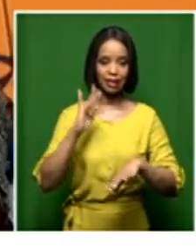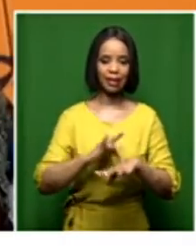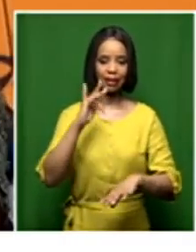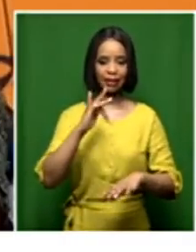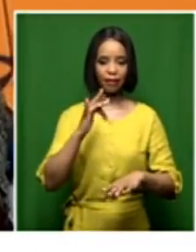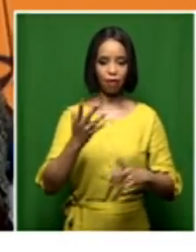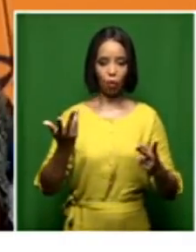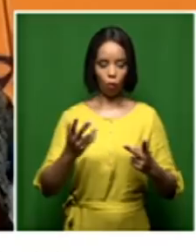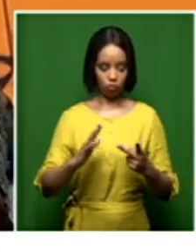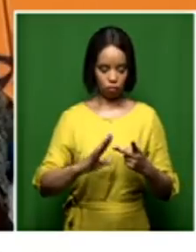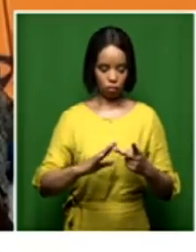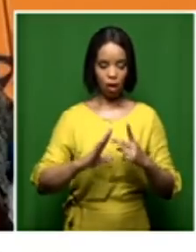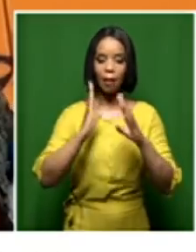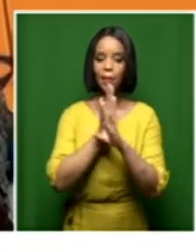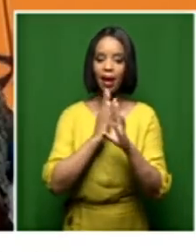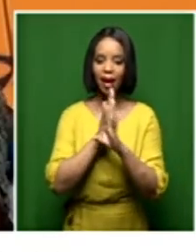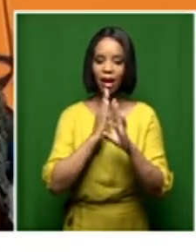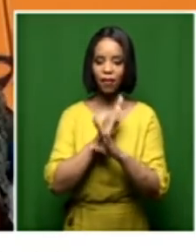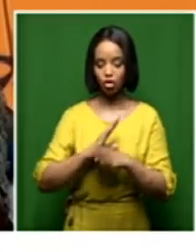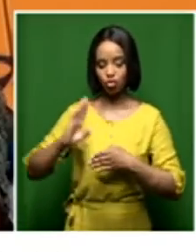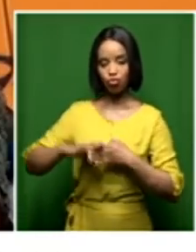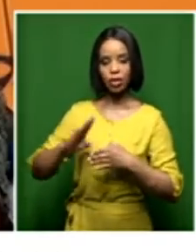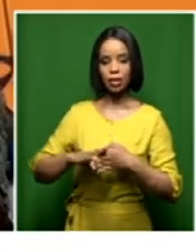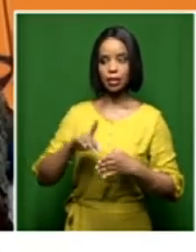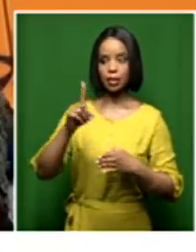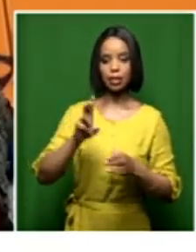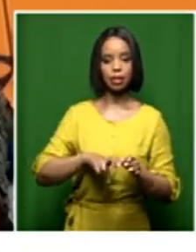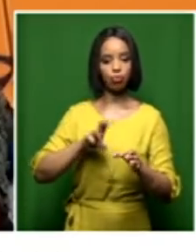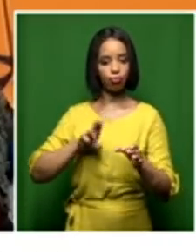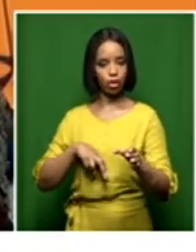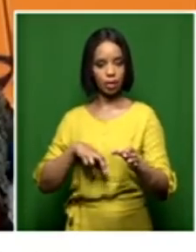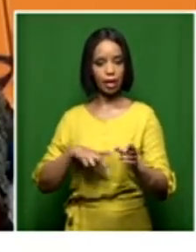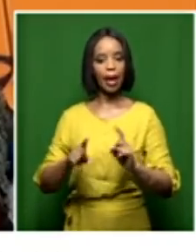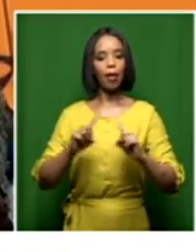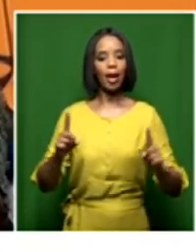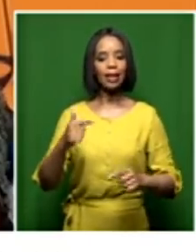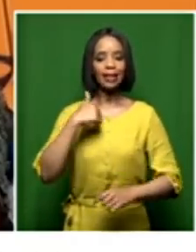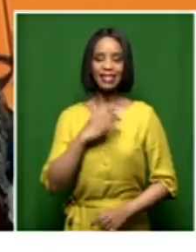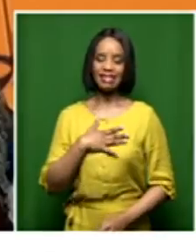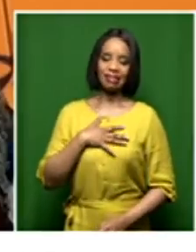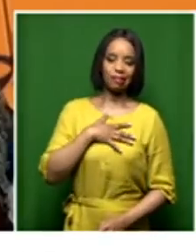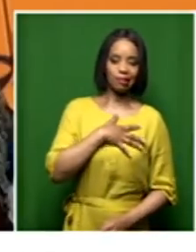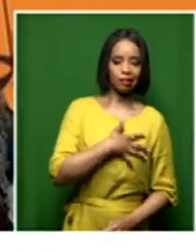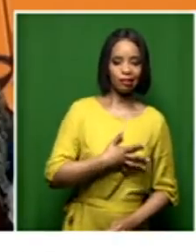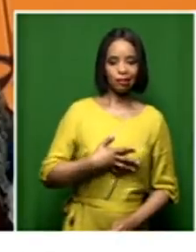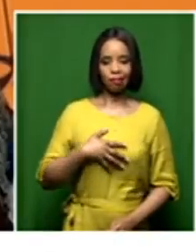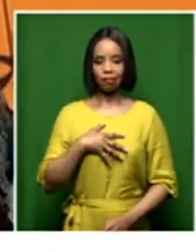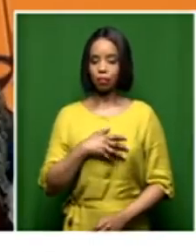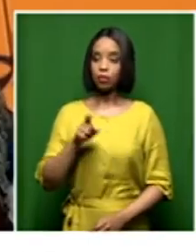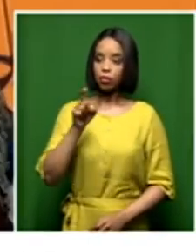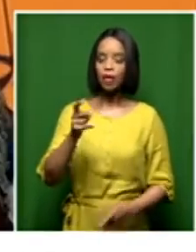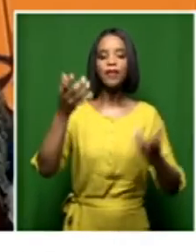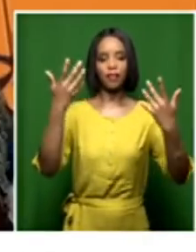kind of personal reasons for leaving. You got a sense that that door was closed